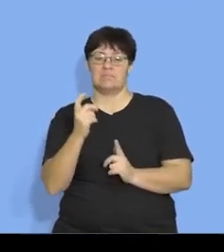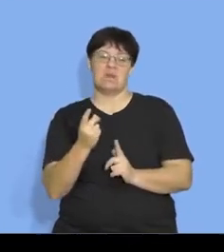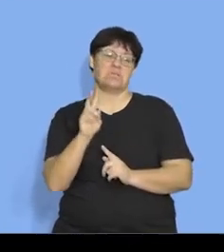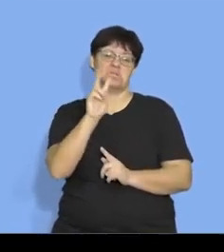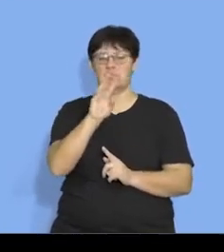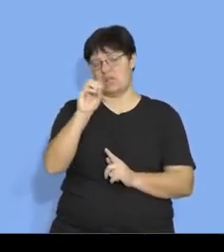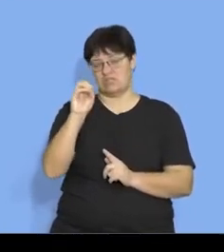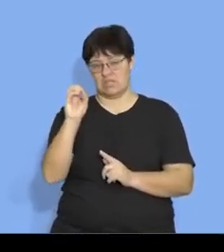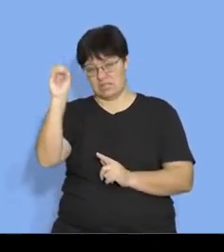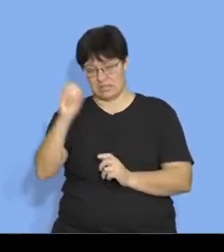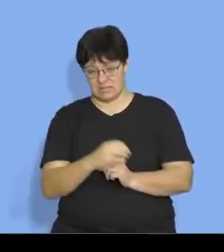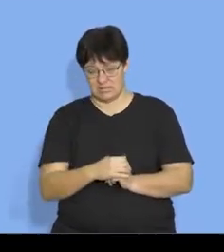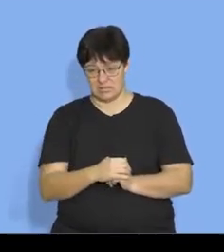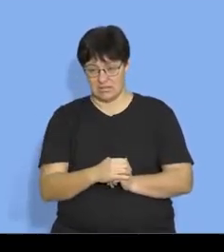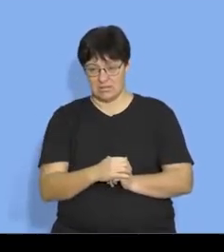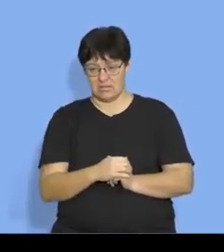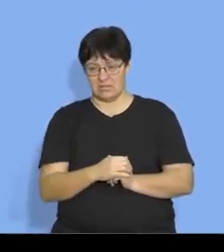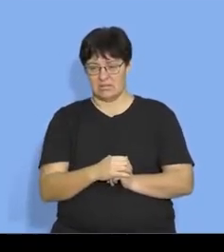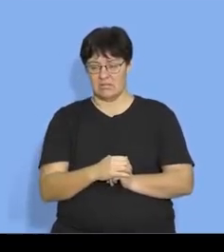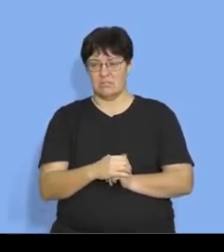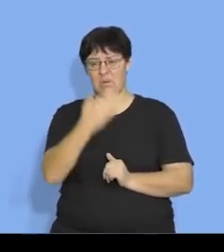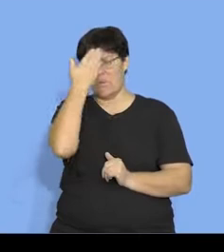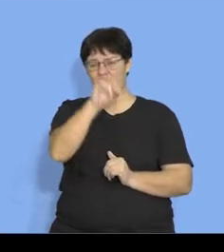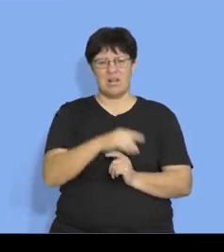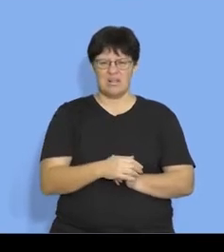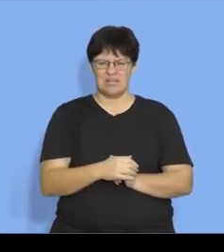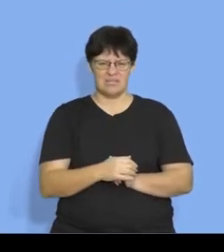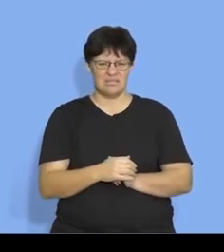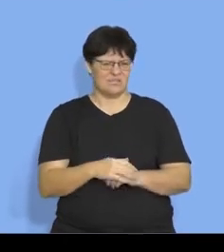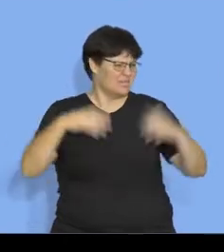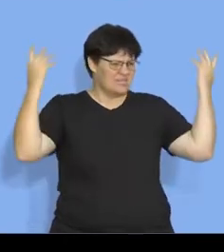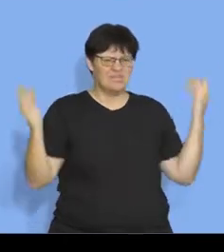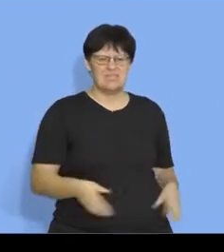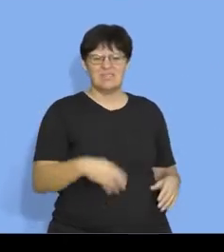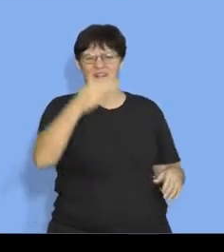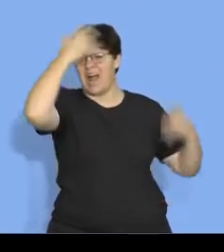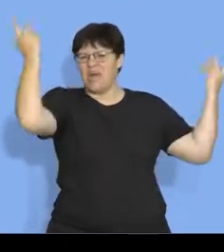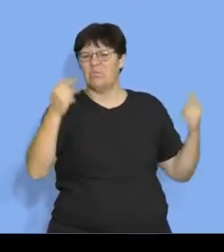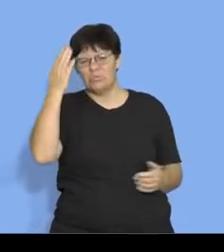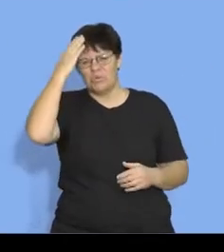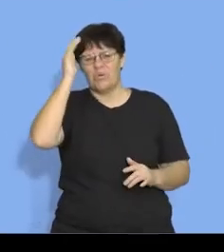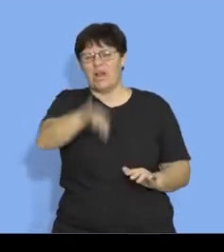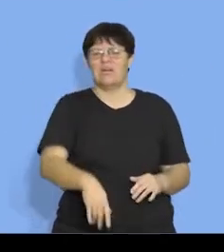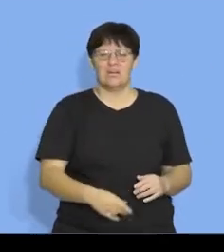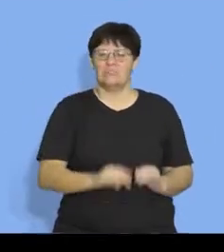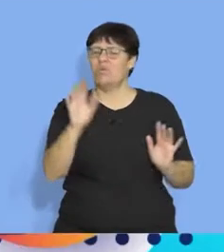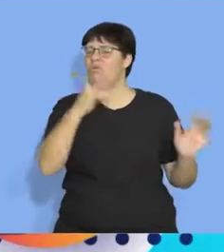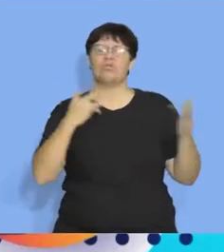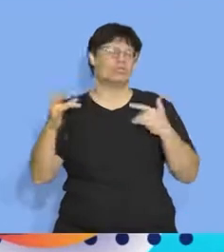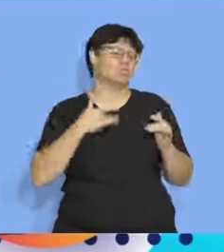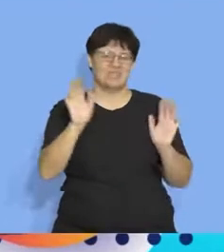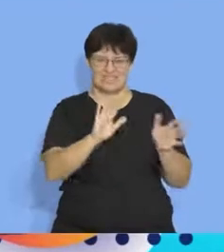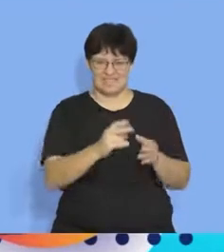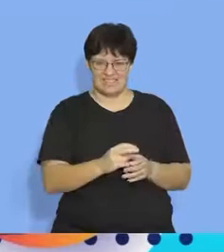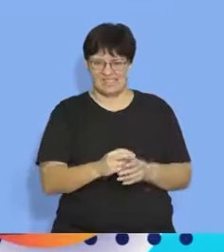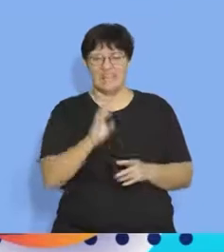180 it's probably about 200 okay i know that you're looking at this and going how are we going to tell tracy don't